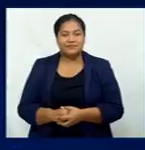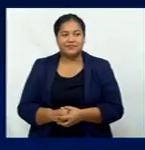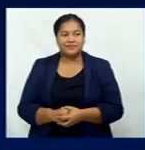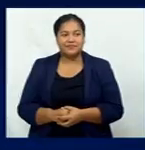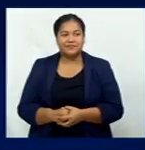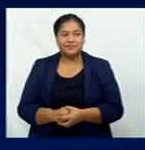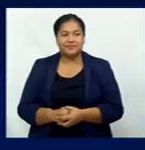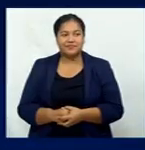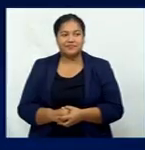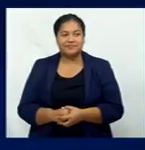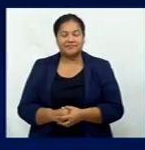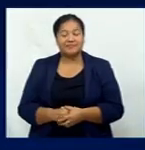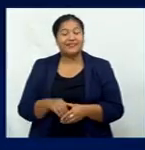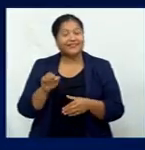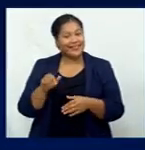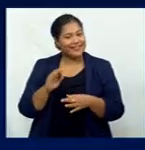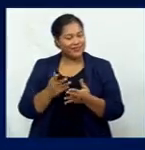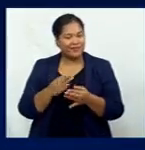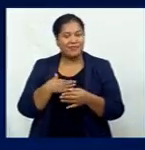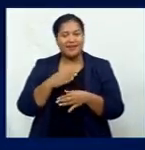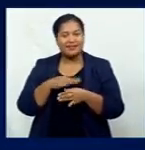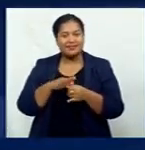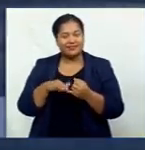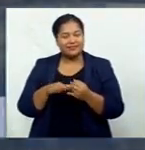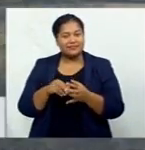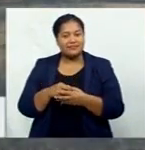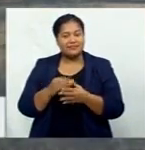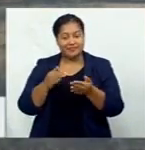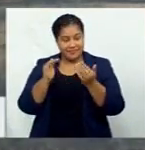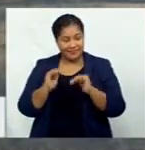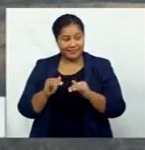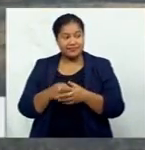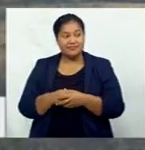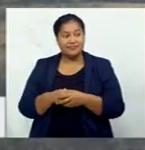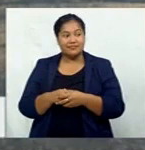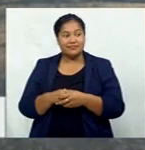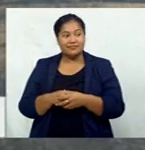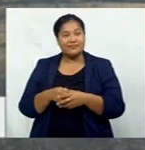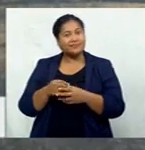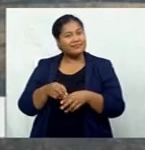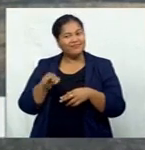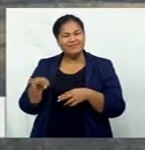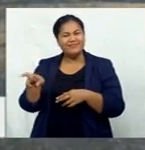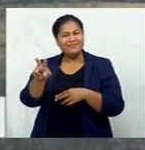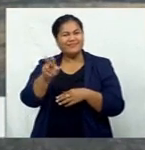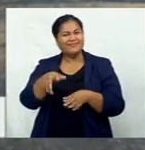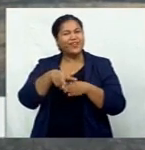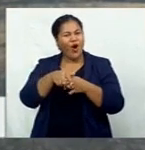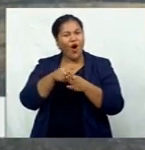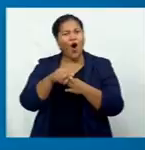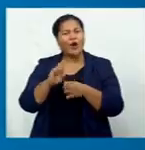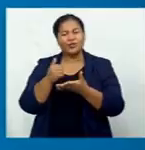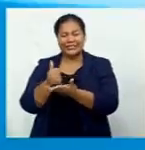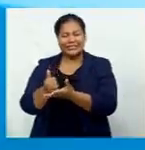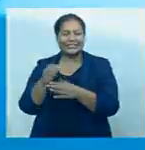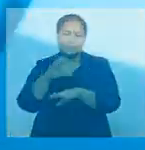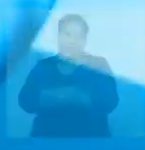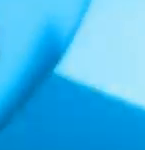And that is the latest from my end but coming up after the break, patrolling on horseback to assist police. Stay with us.